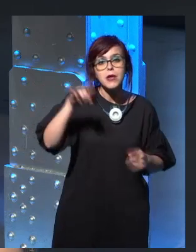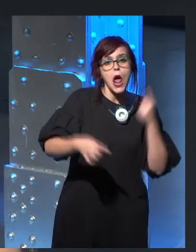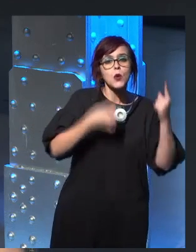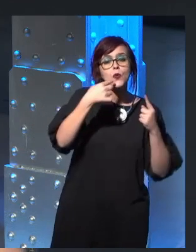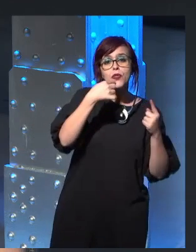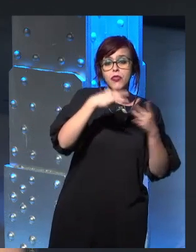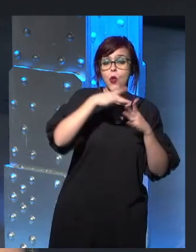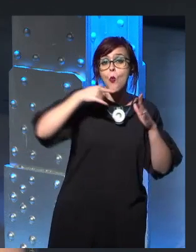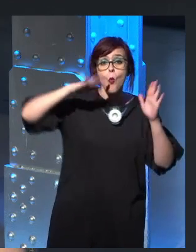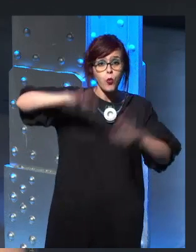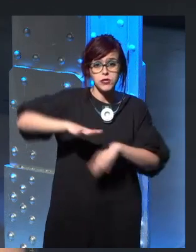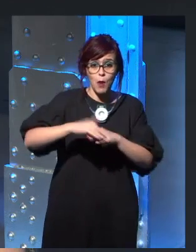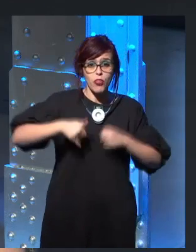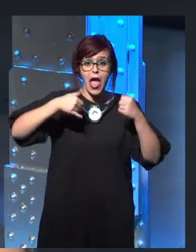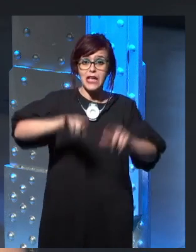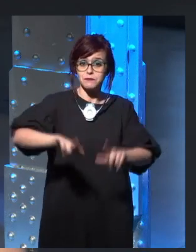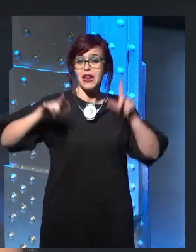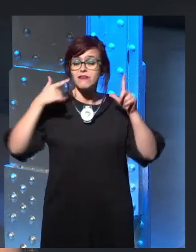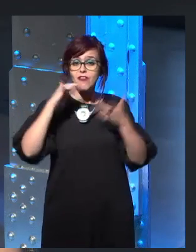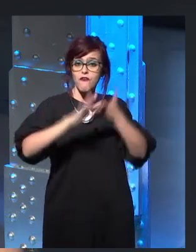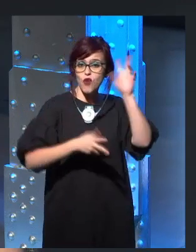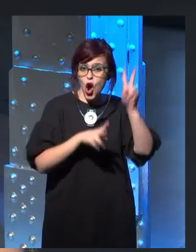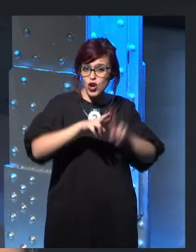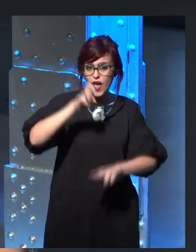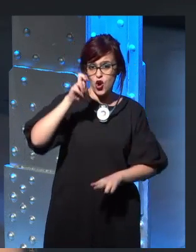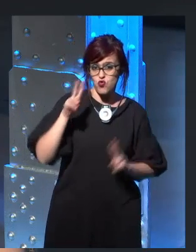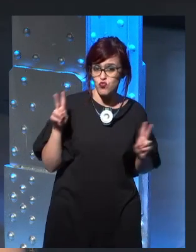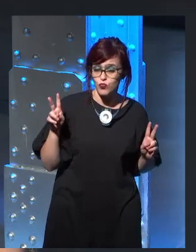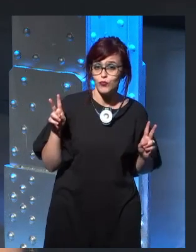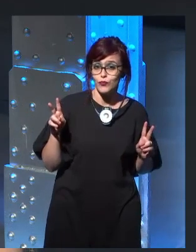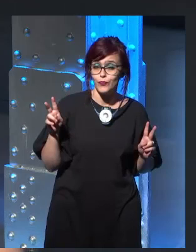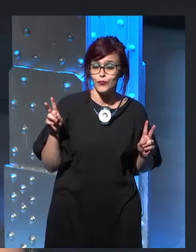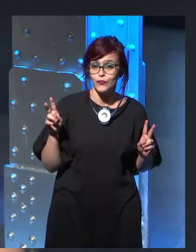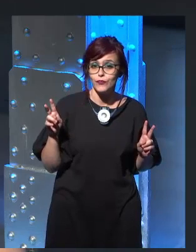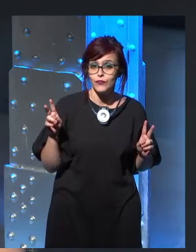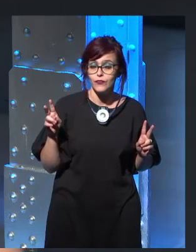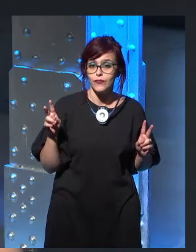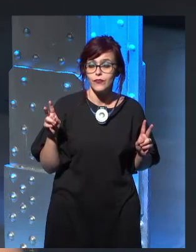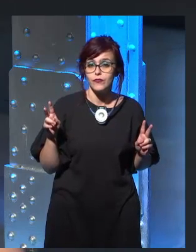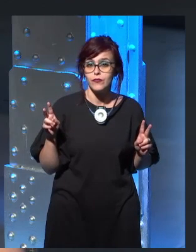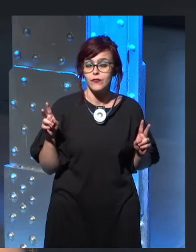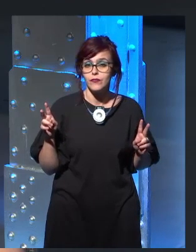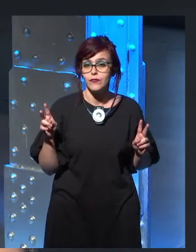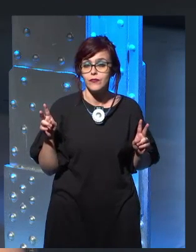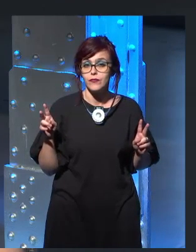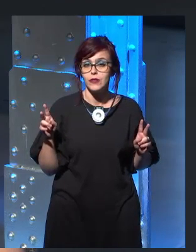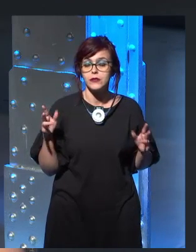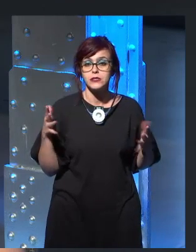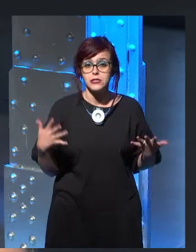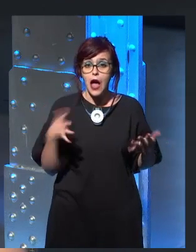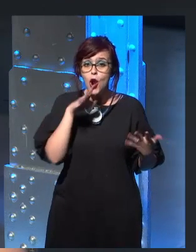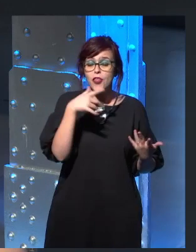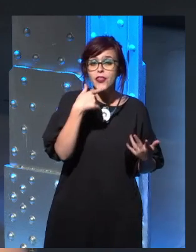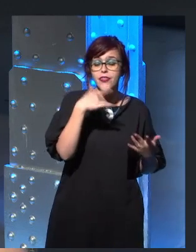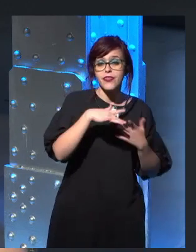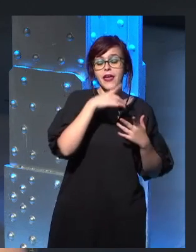ones who raised him have decided to skip the whole Blackfyre bit and just call him a Targaryen, now that they can try and pass him